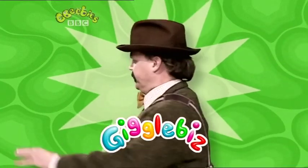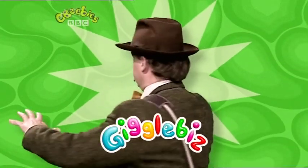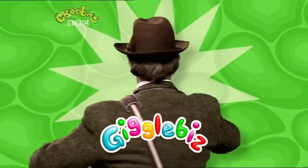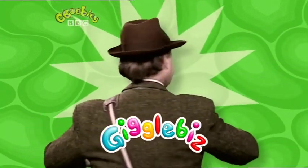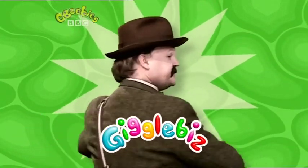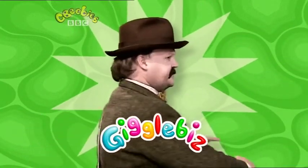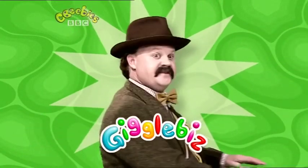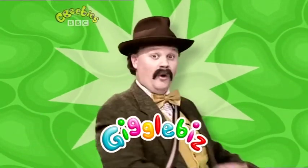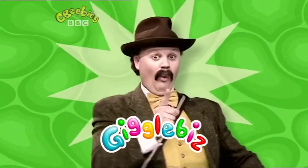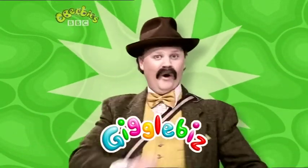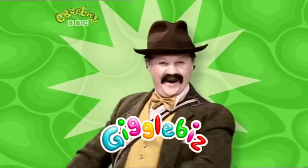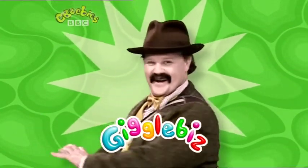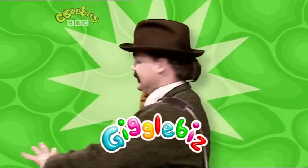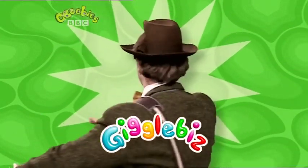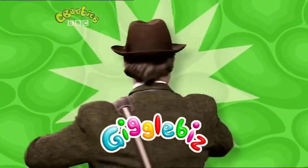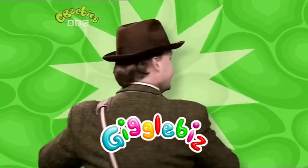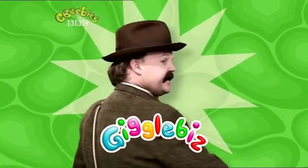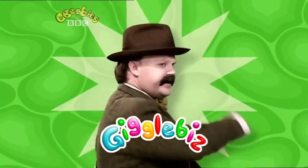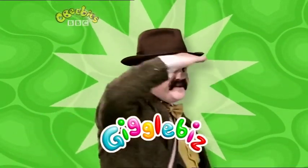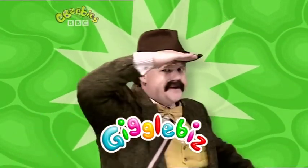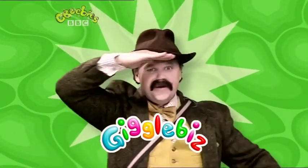And that's just a few facts you may have wanted to know.